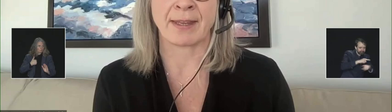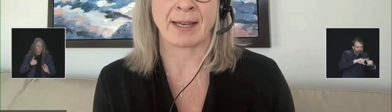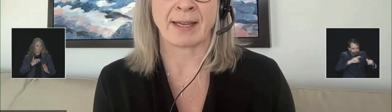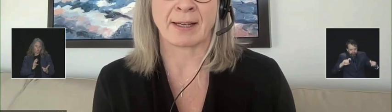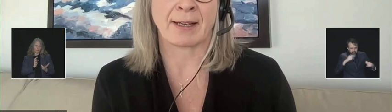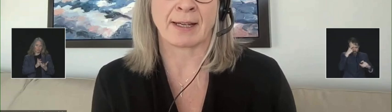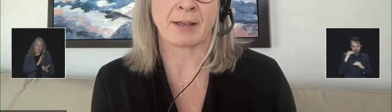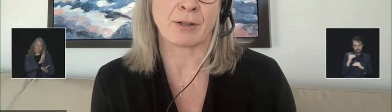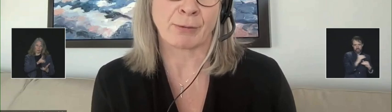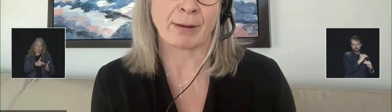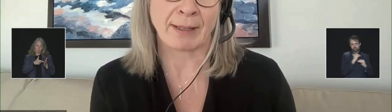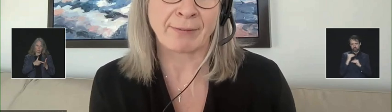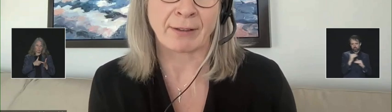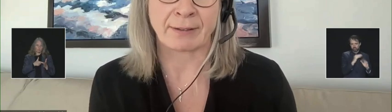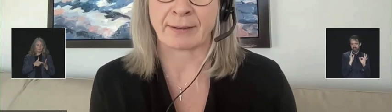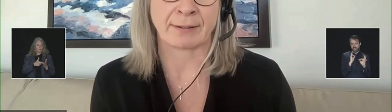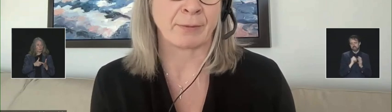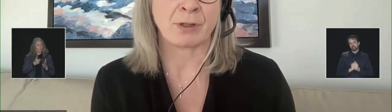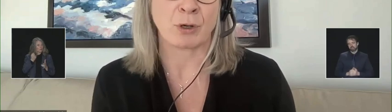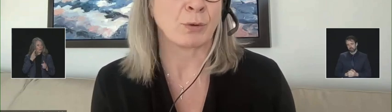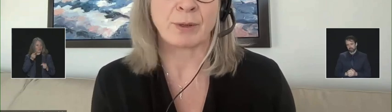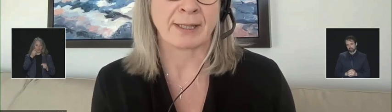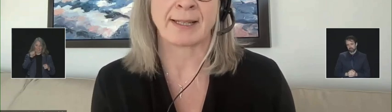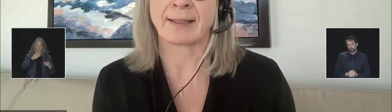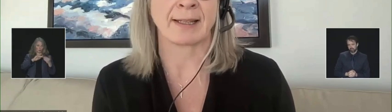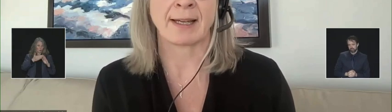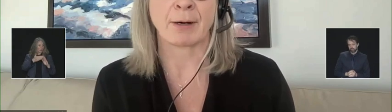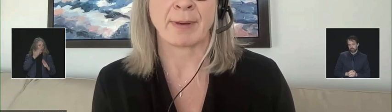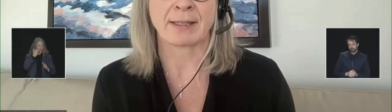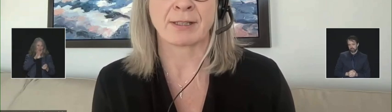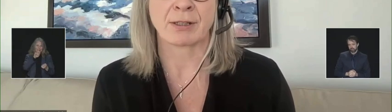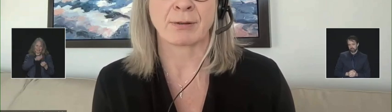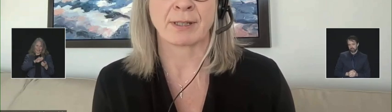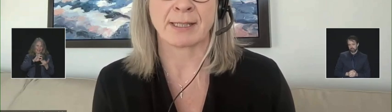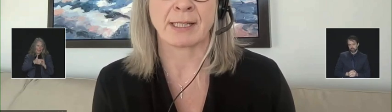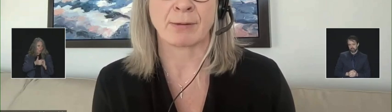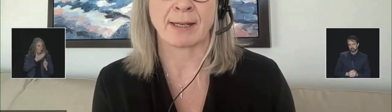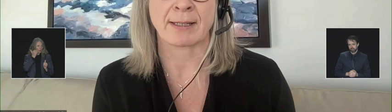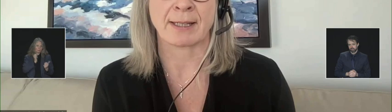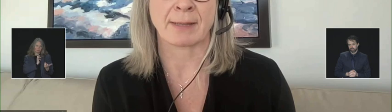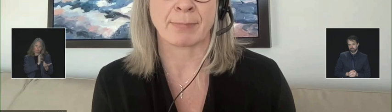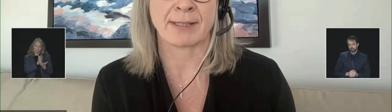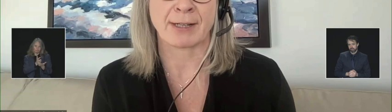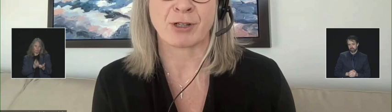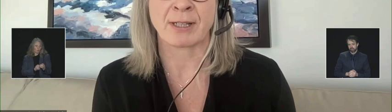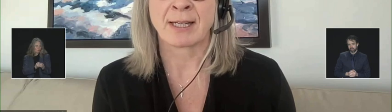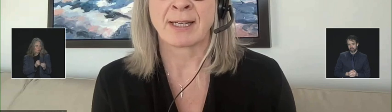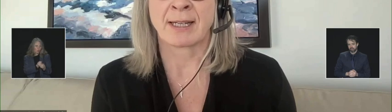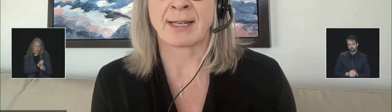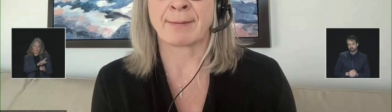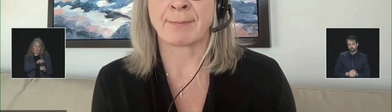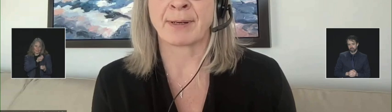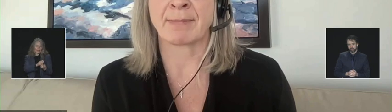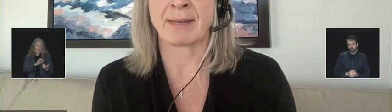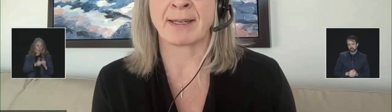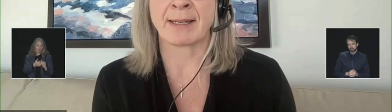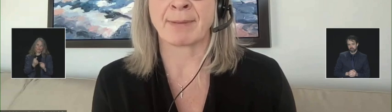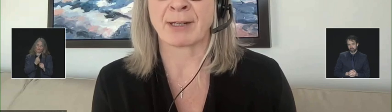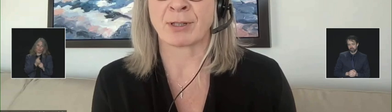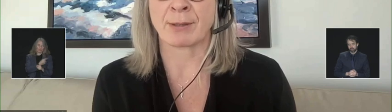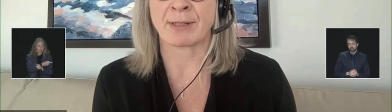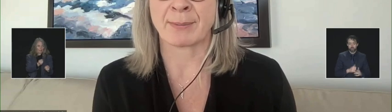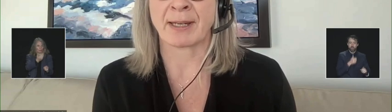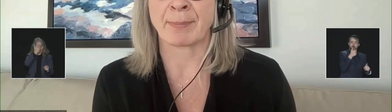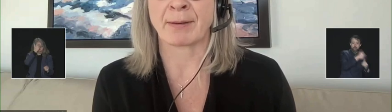they, on the ground level, know exactly how best to continue that protection. But